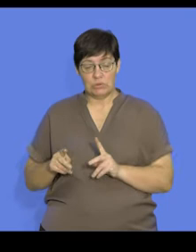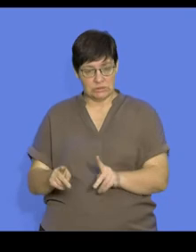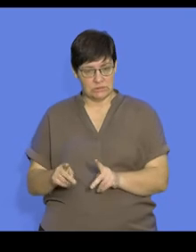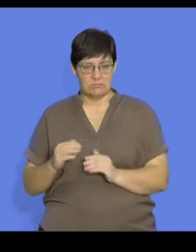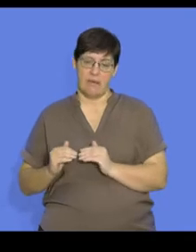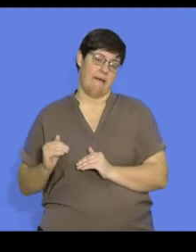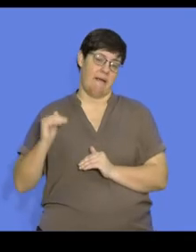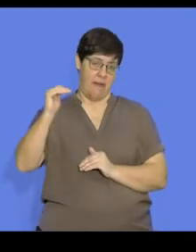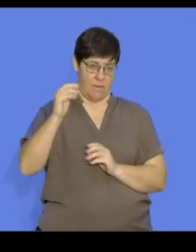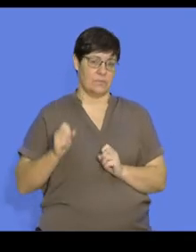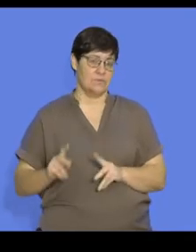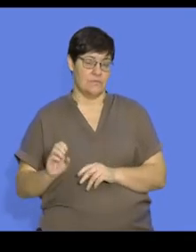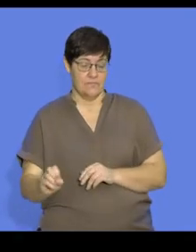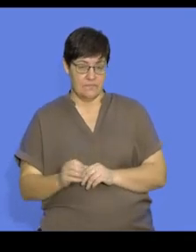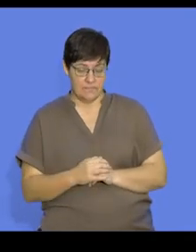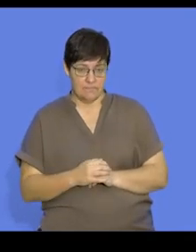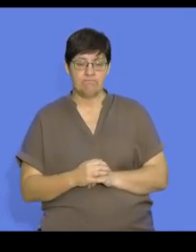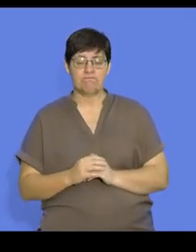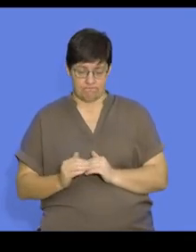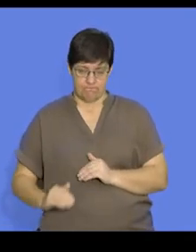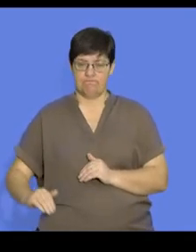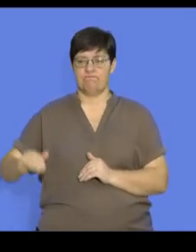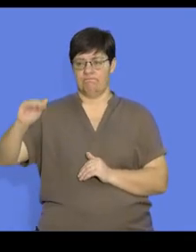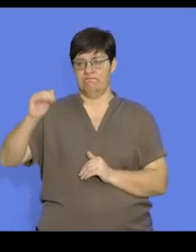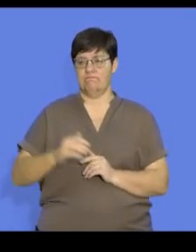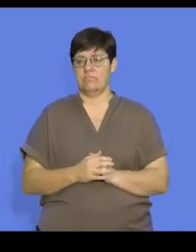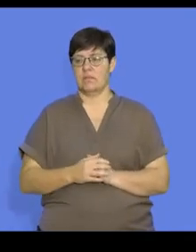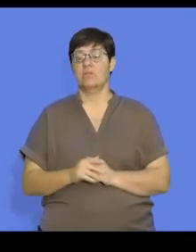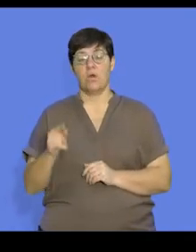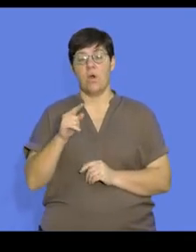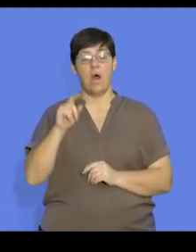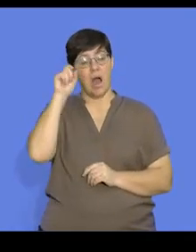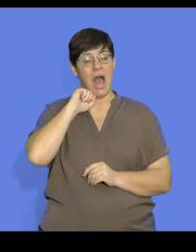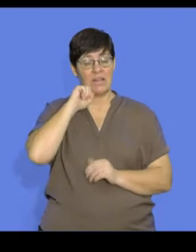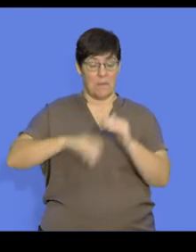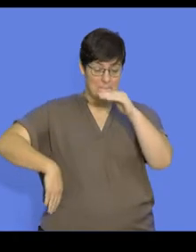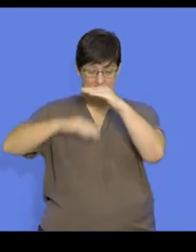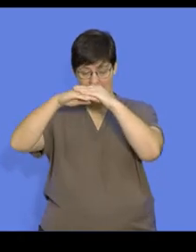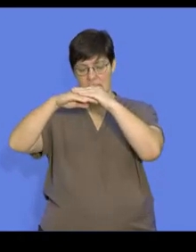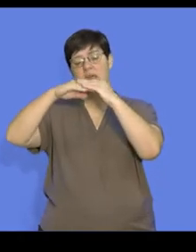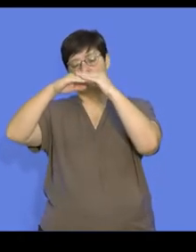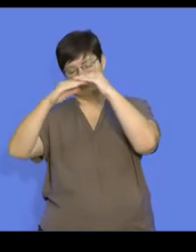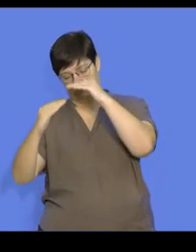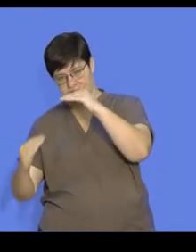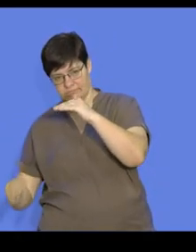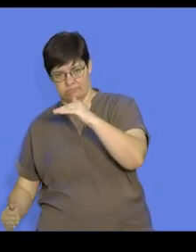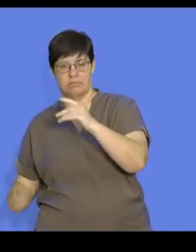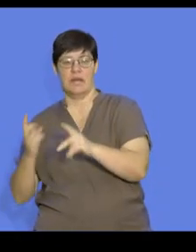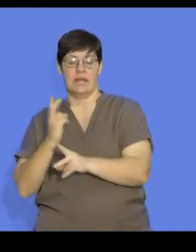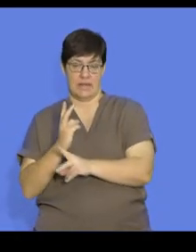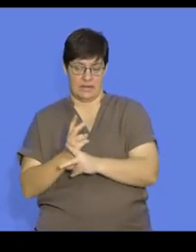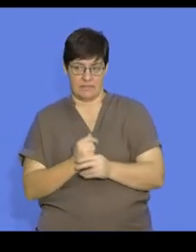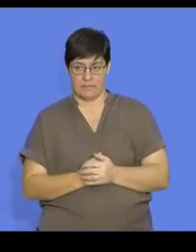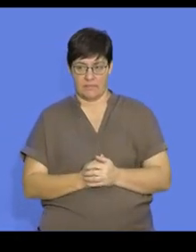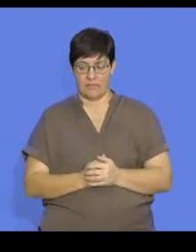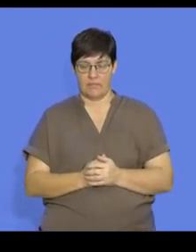are extremely high. And that gradually decreases as the organism reaches its maximum lifespan. So we say